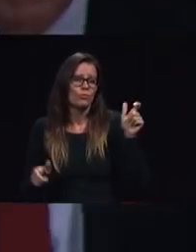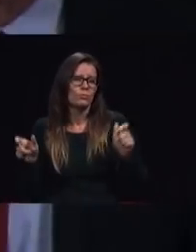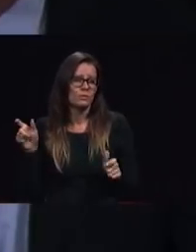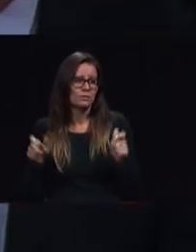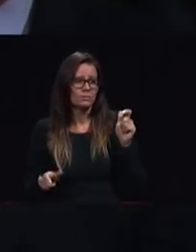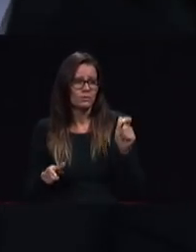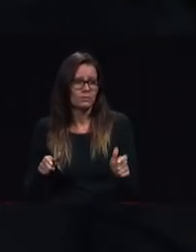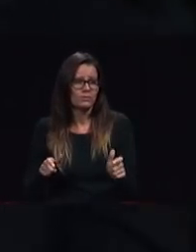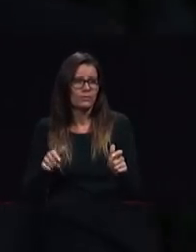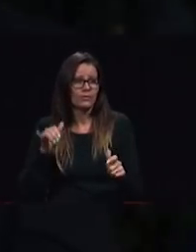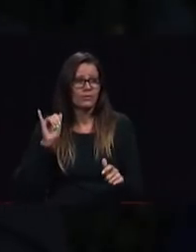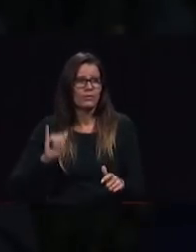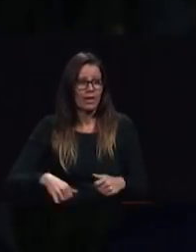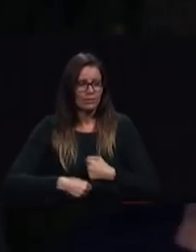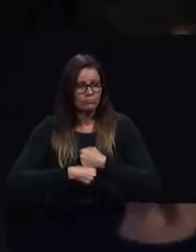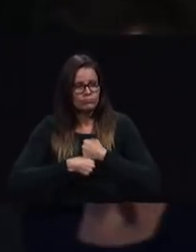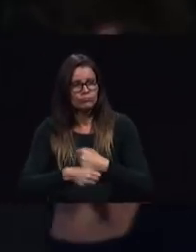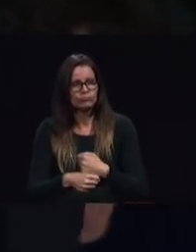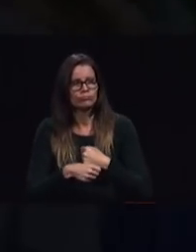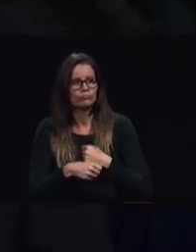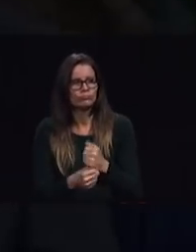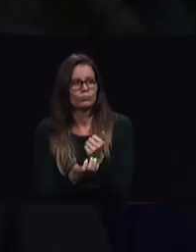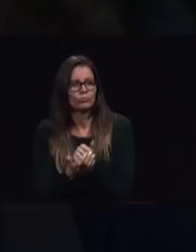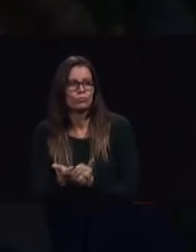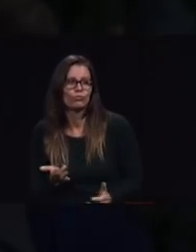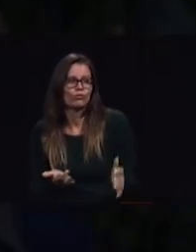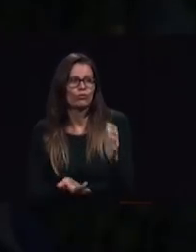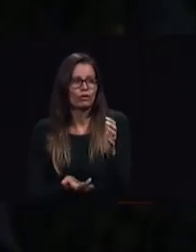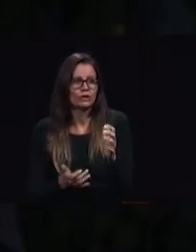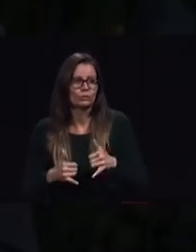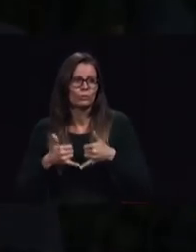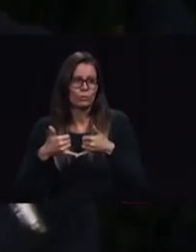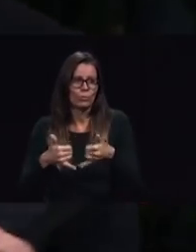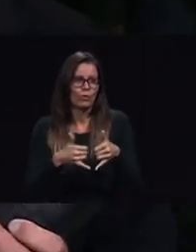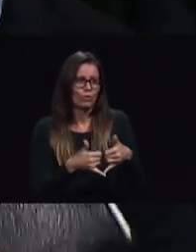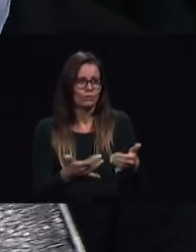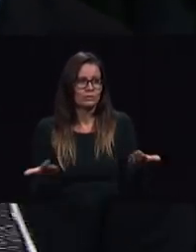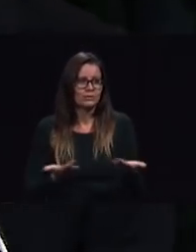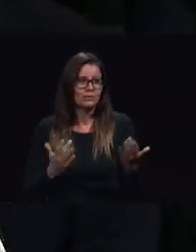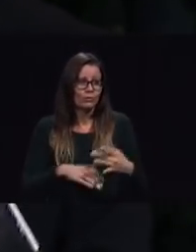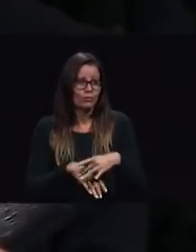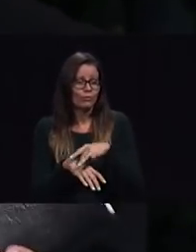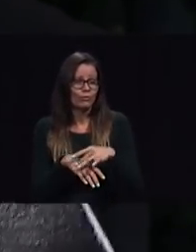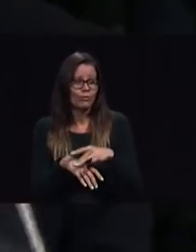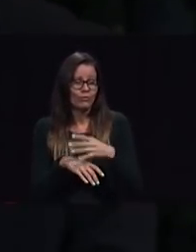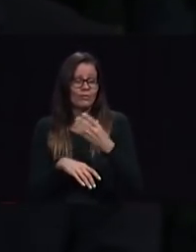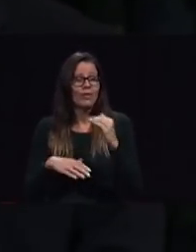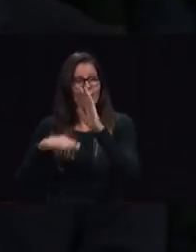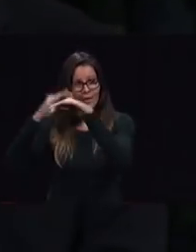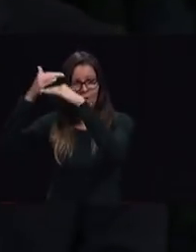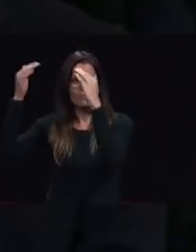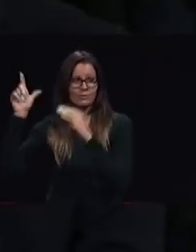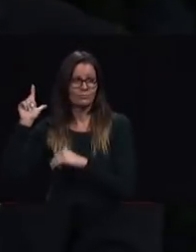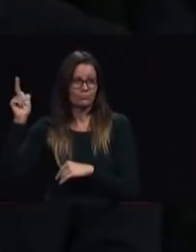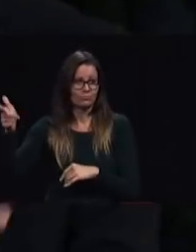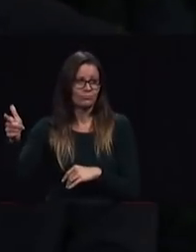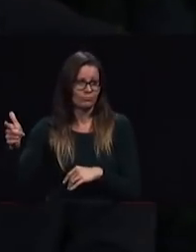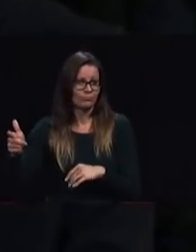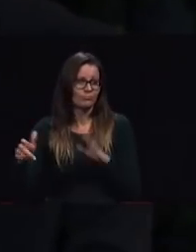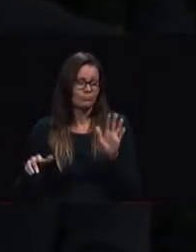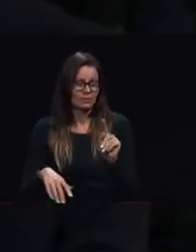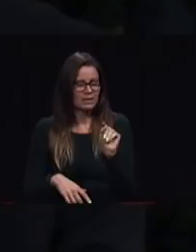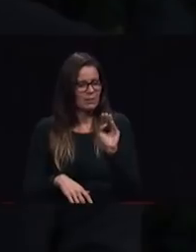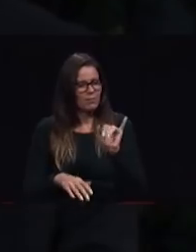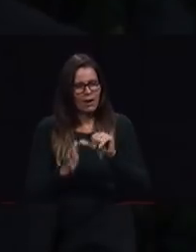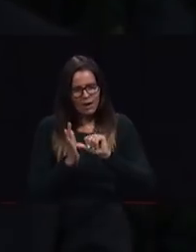rewards on this earth and in heaven total member involvement Dwayne McKee